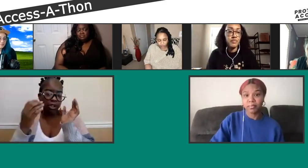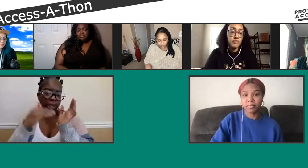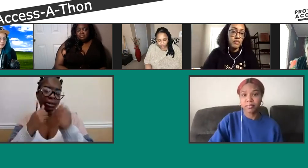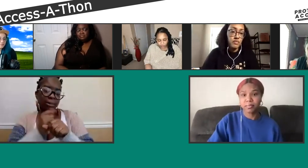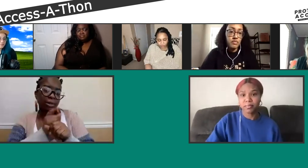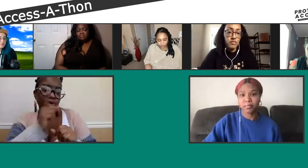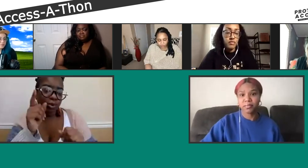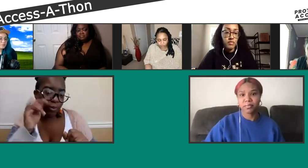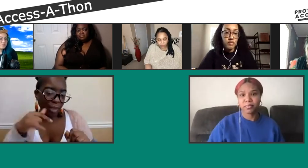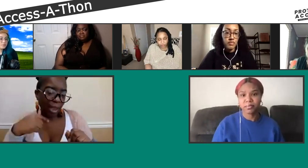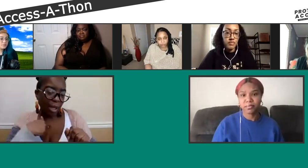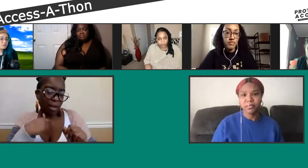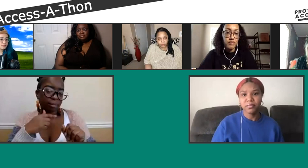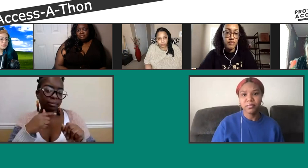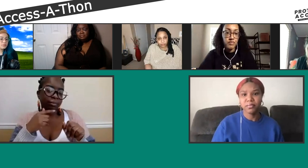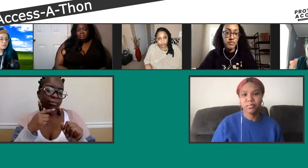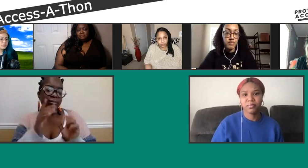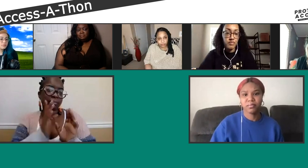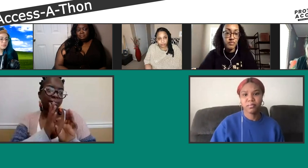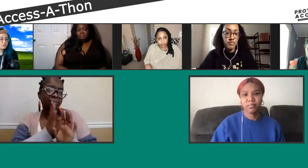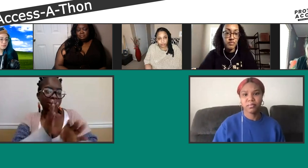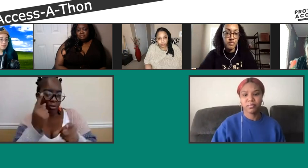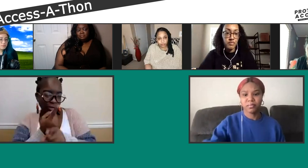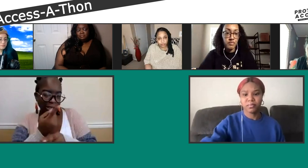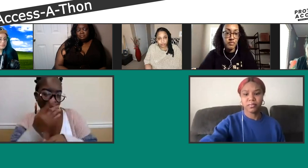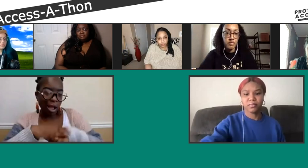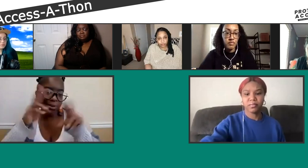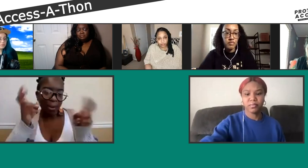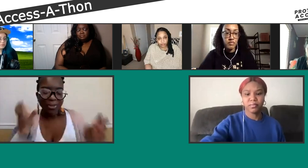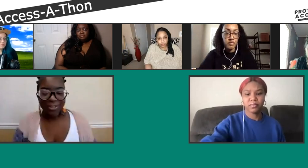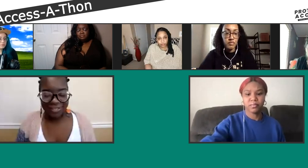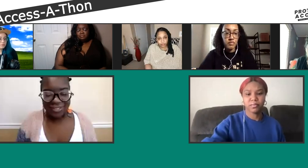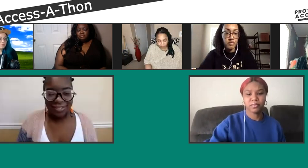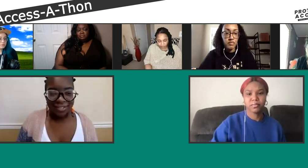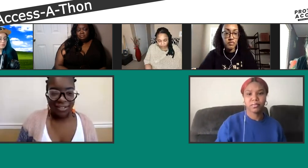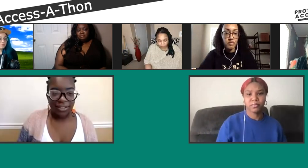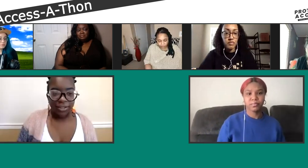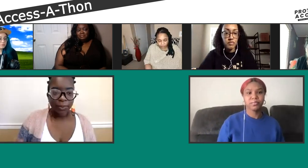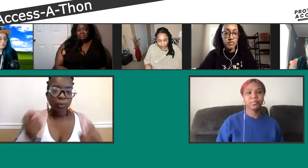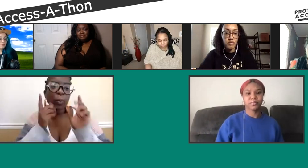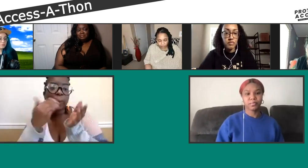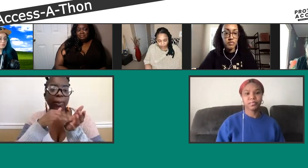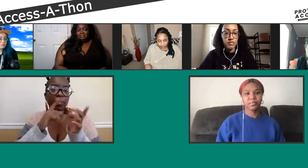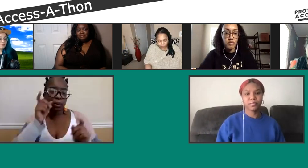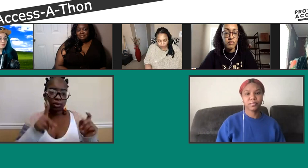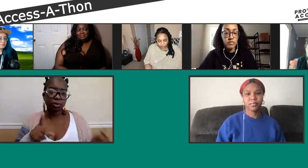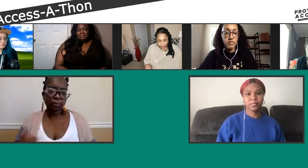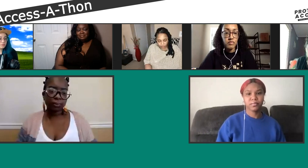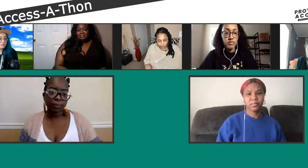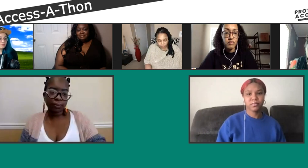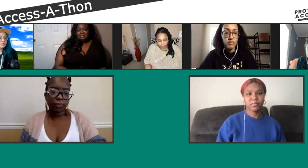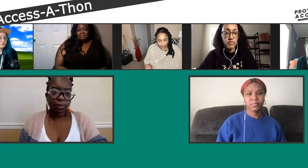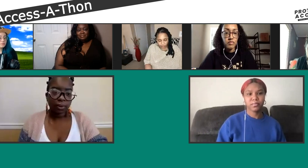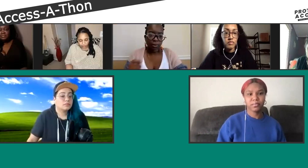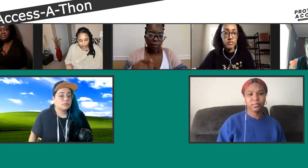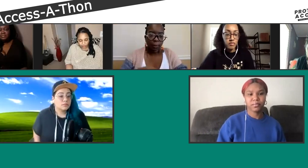Yeah. So repeat the question again. So I want to make sure that I'm going on topic. Just